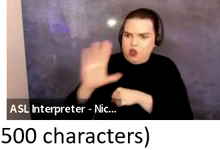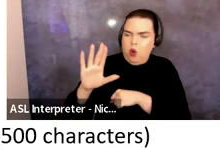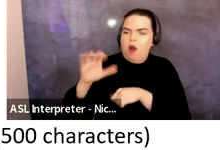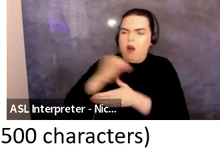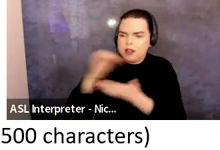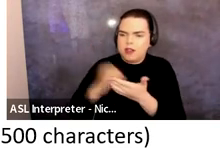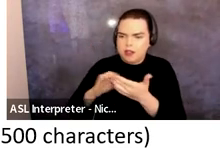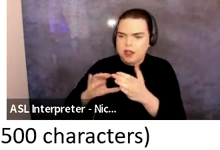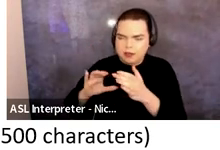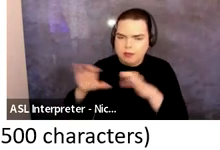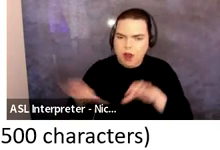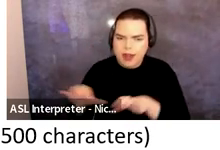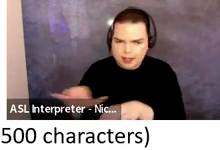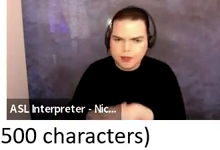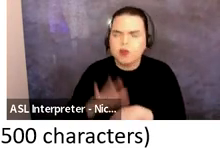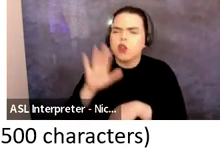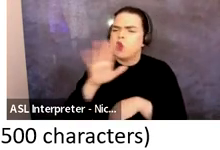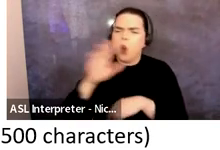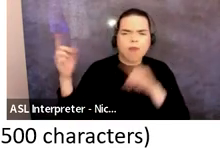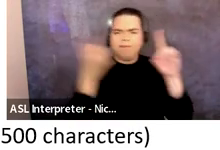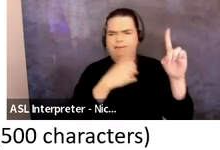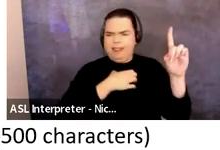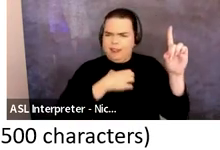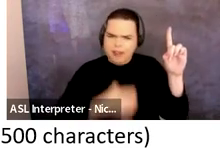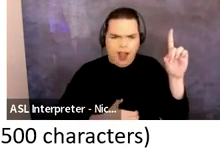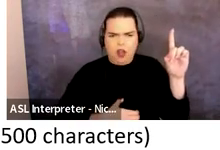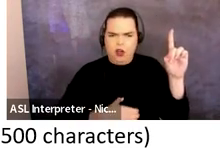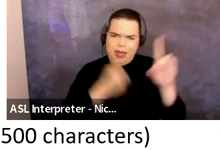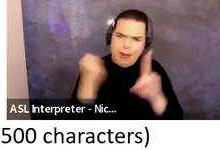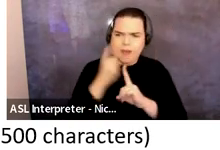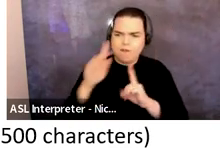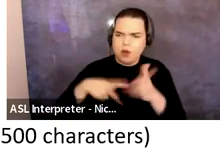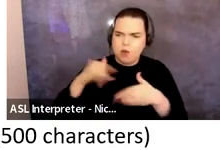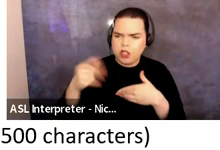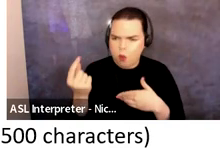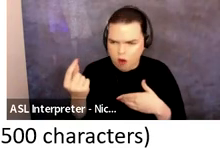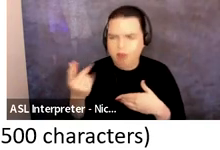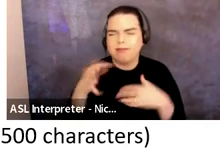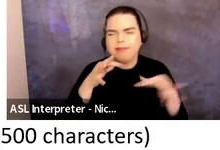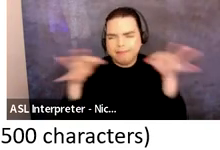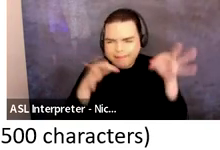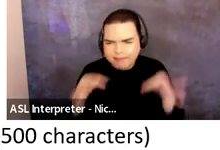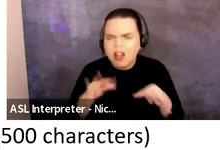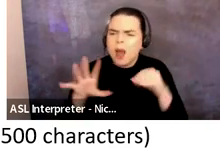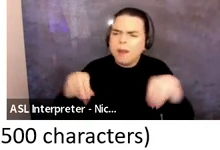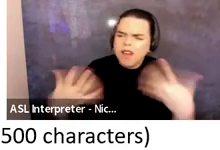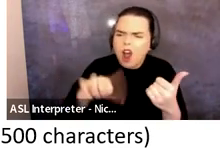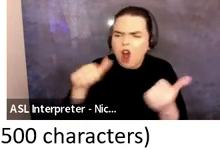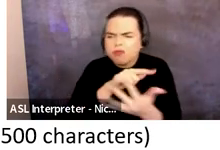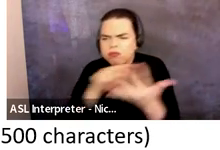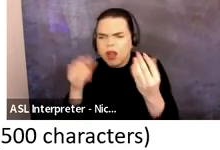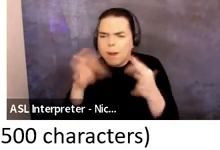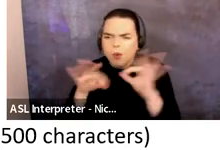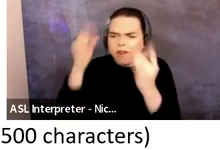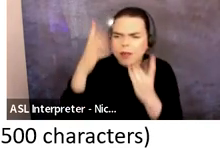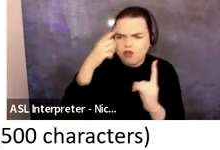overall desired impact for the project. Please provide any other information you think would be important for the advisors to